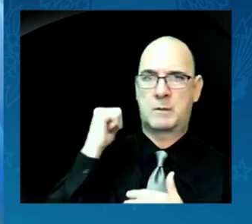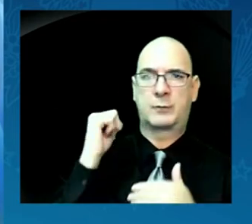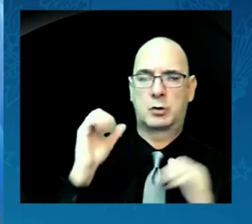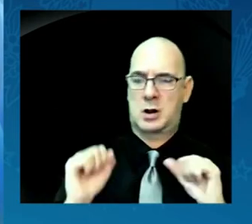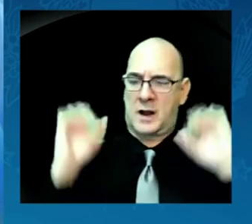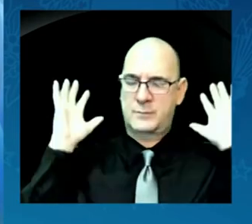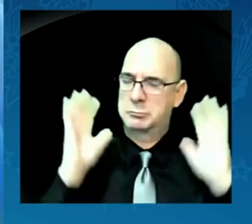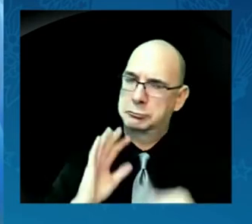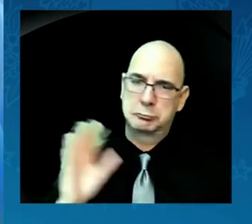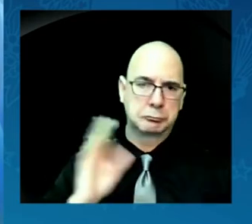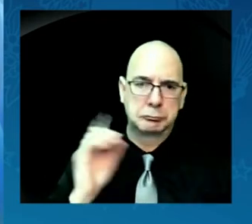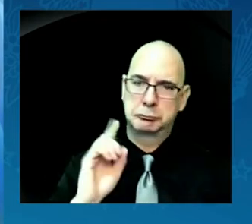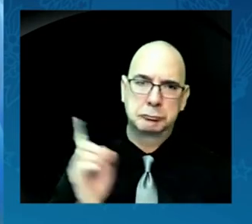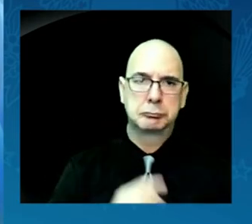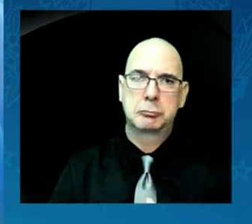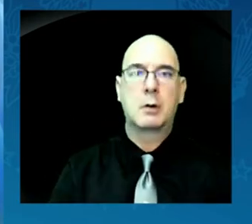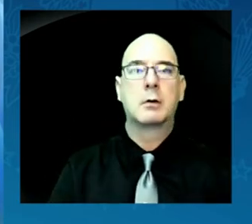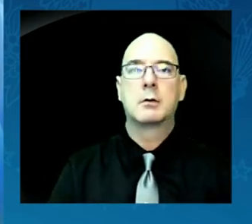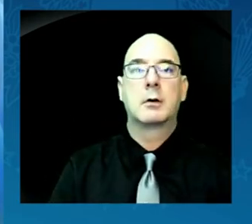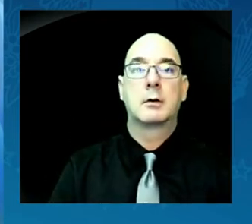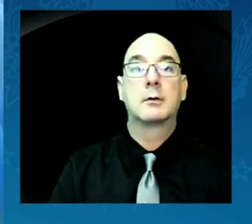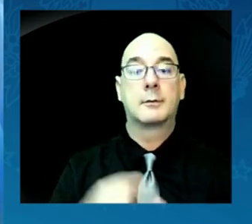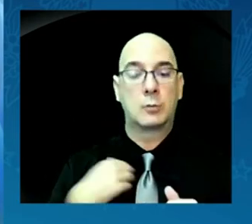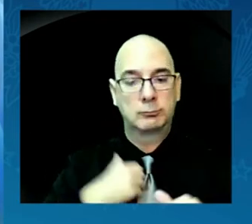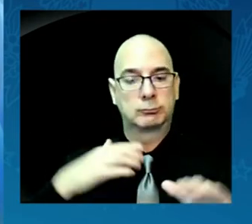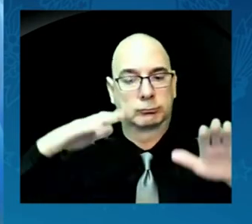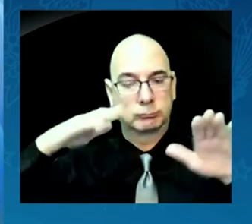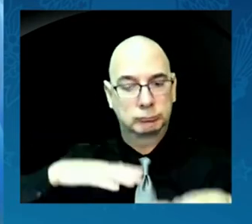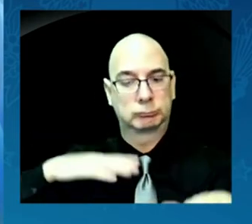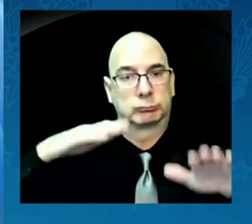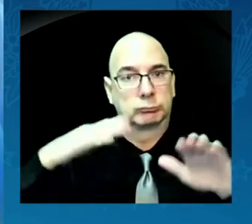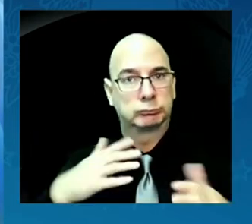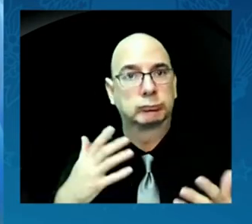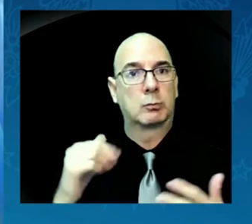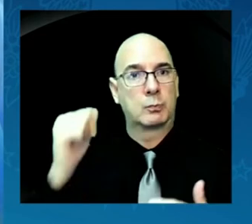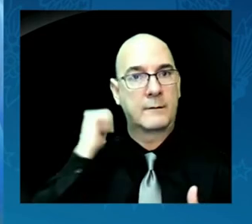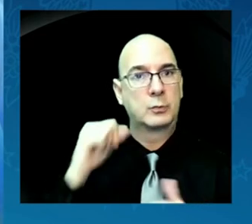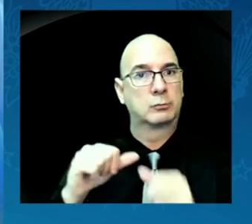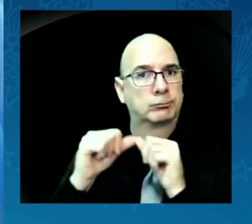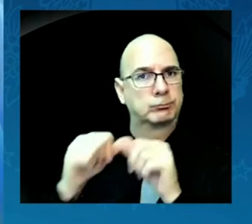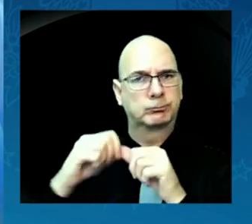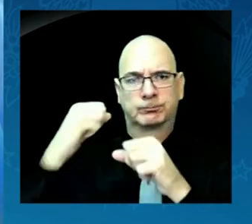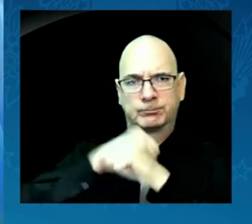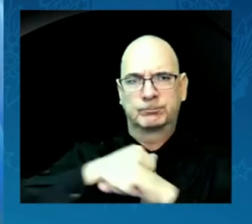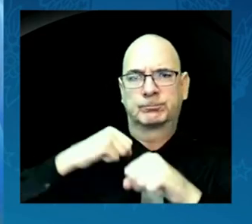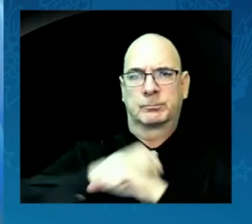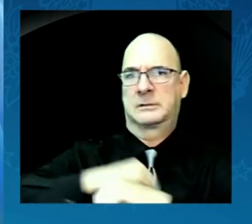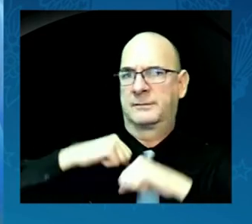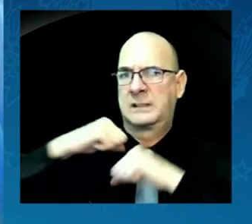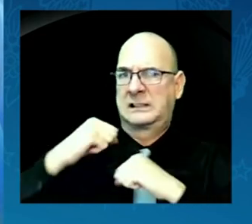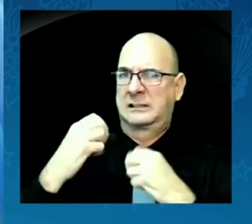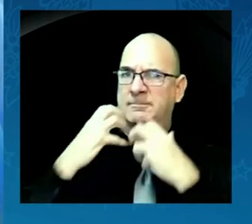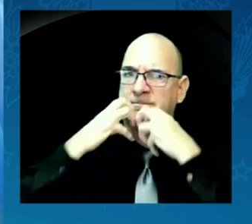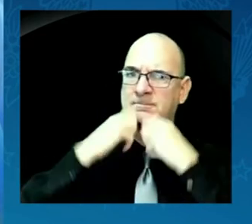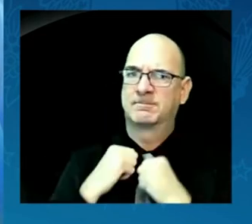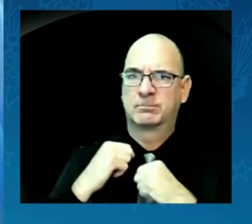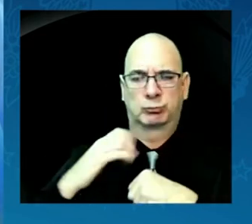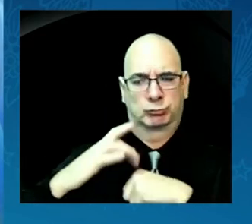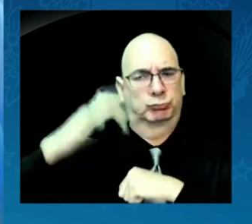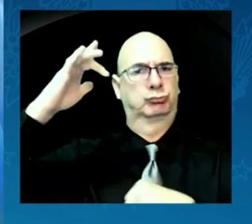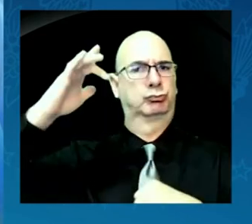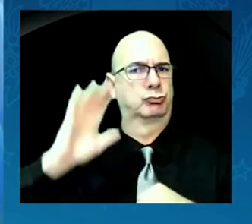We will keep on fighting to protect the sacred right to vote for our first Americans